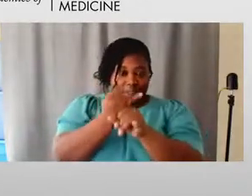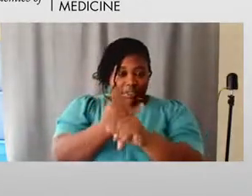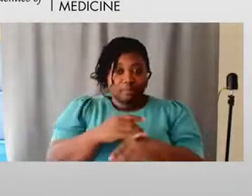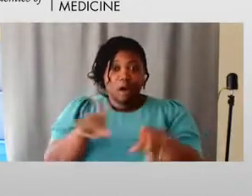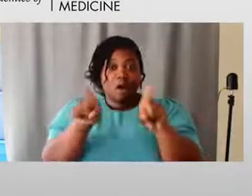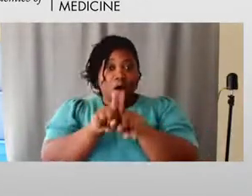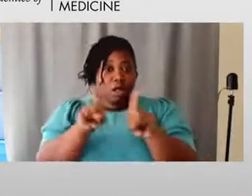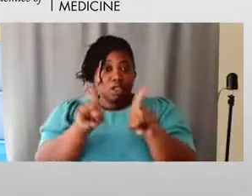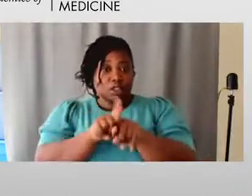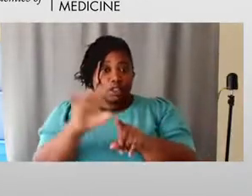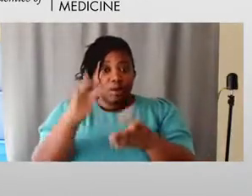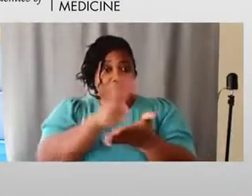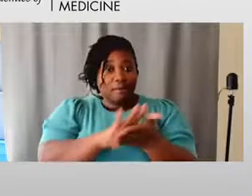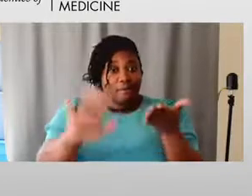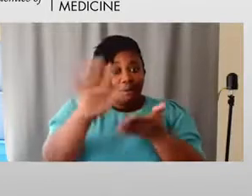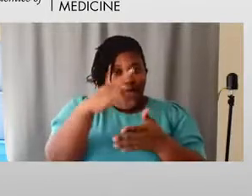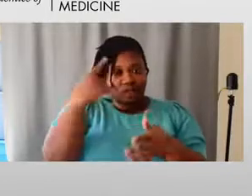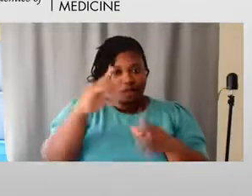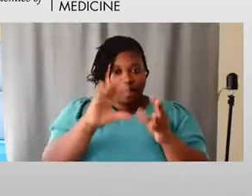College of Education.